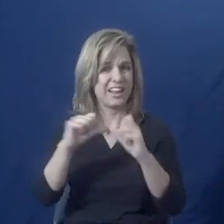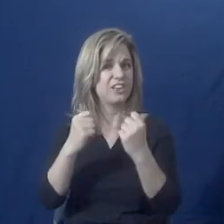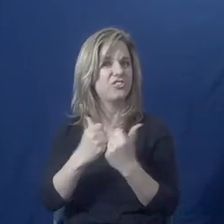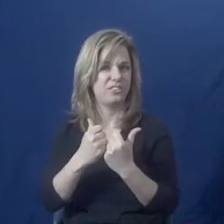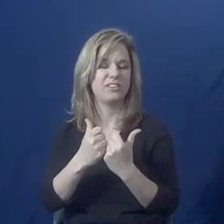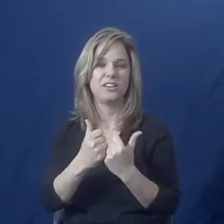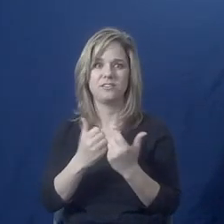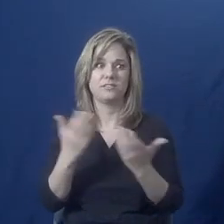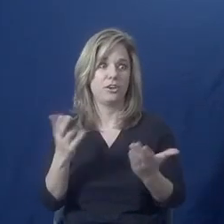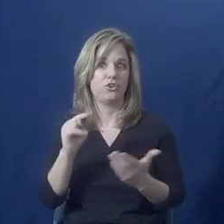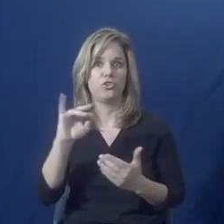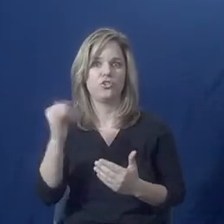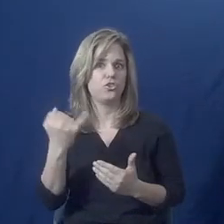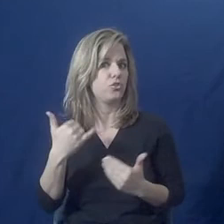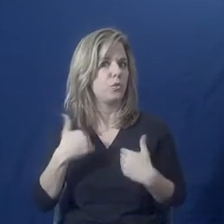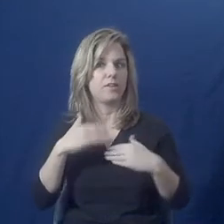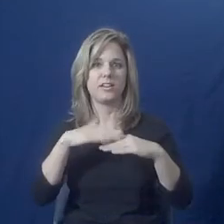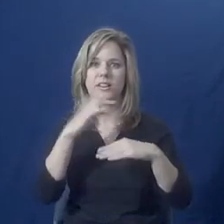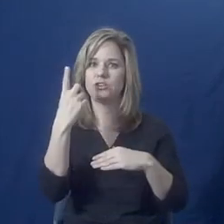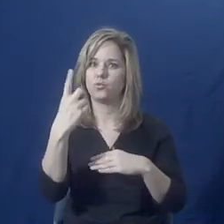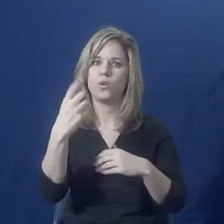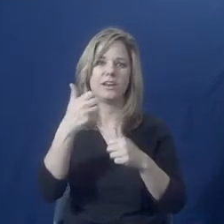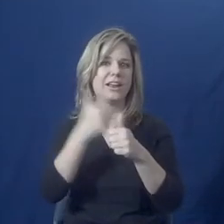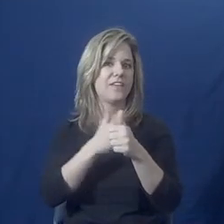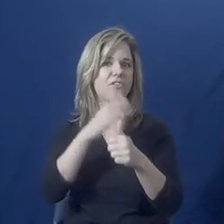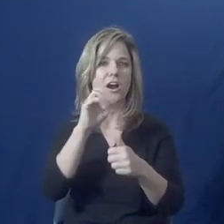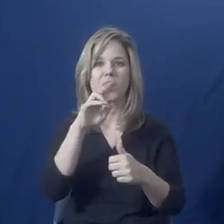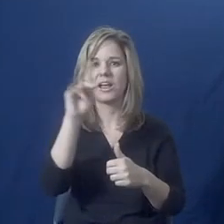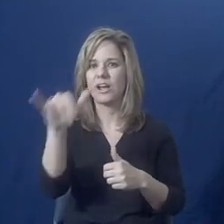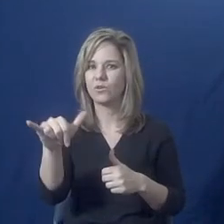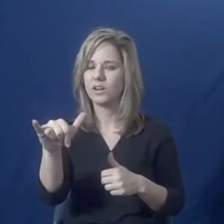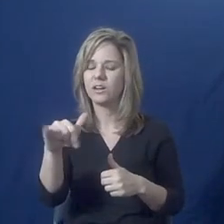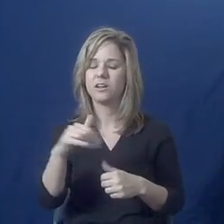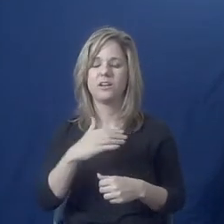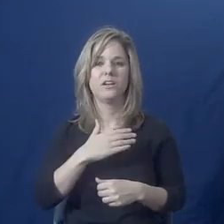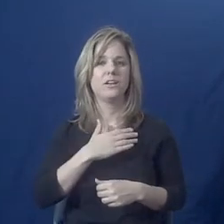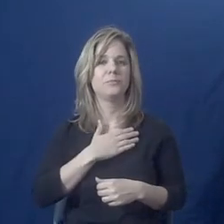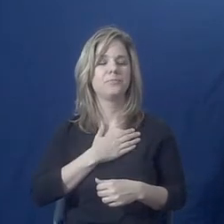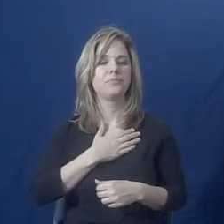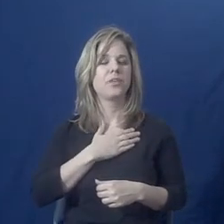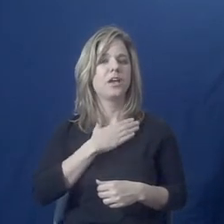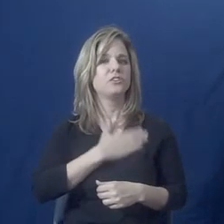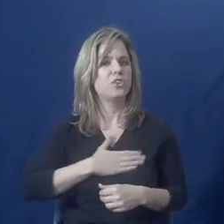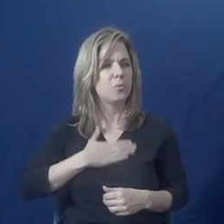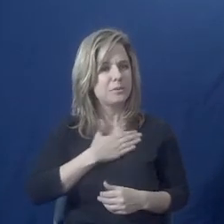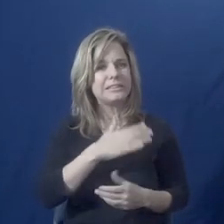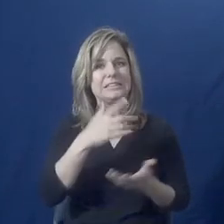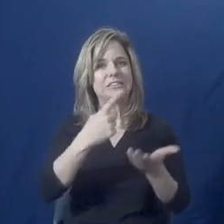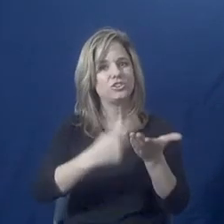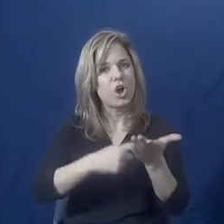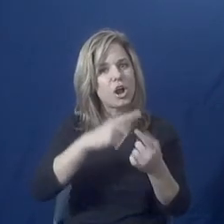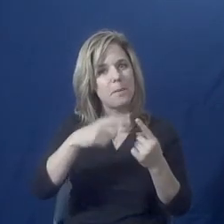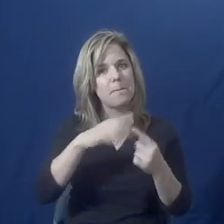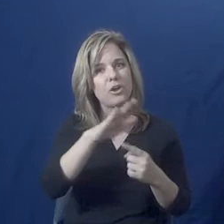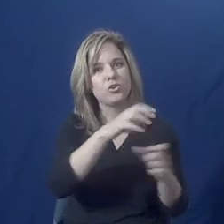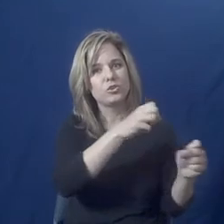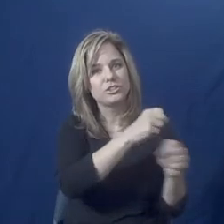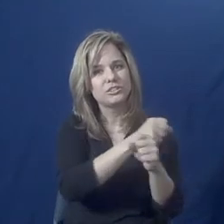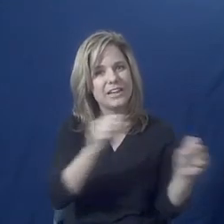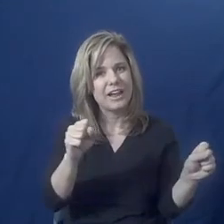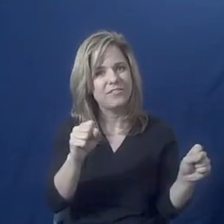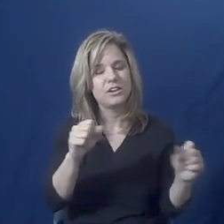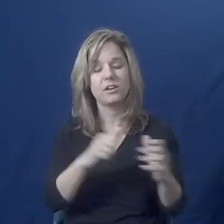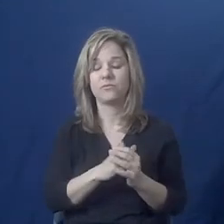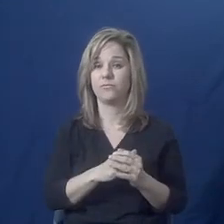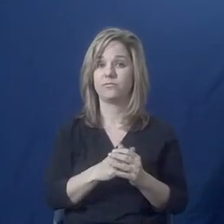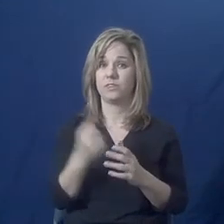you know, your safety. And if you're a service provider, we just ask